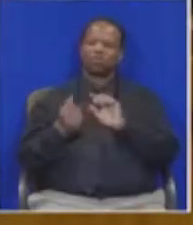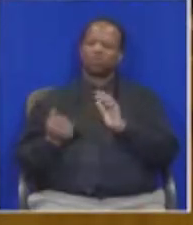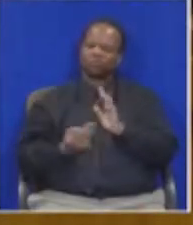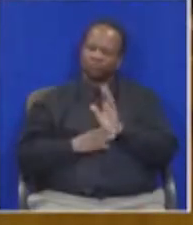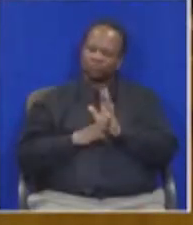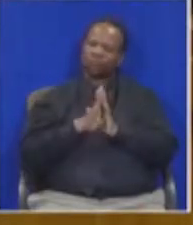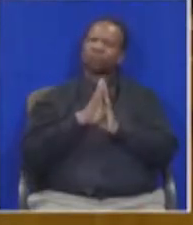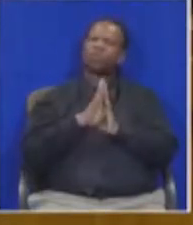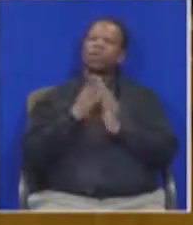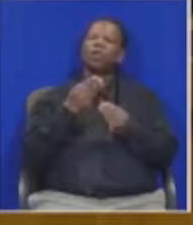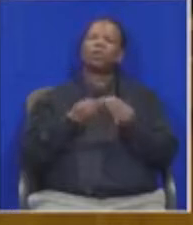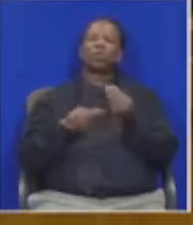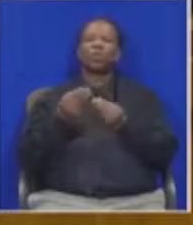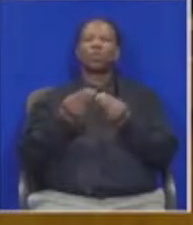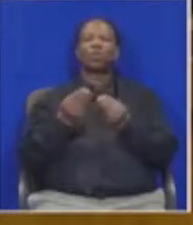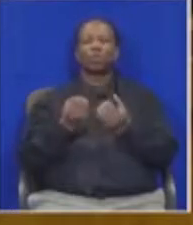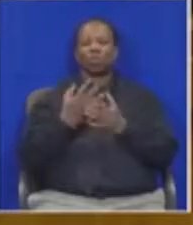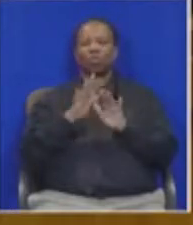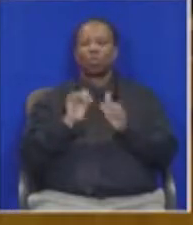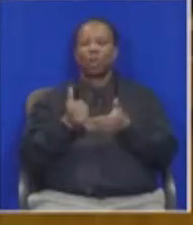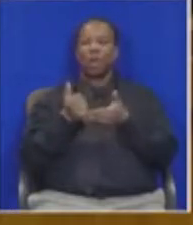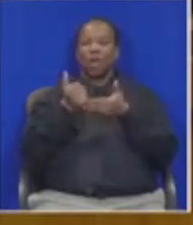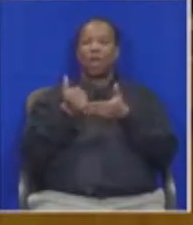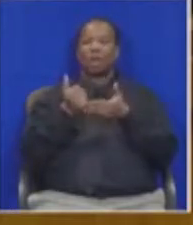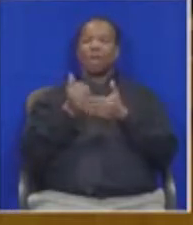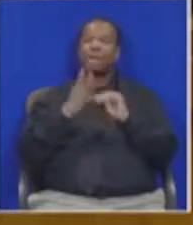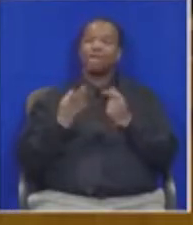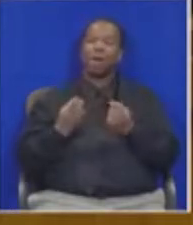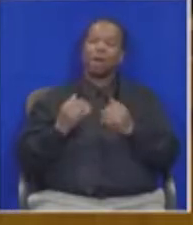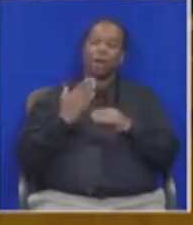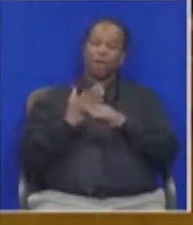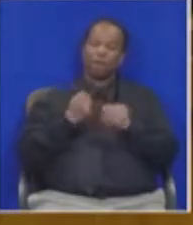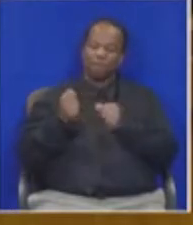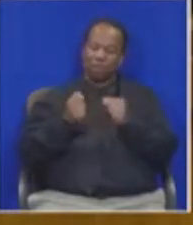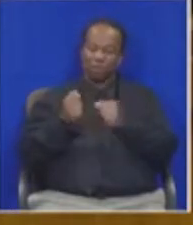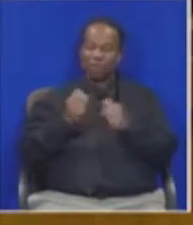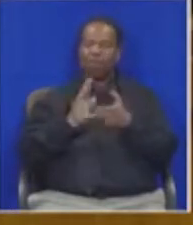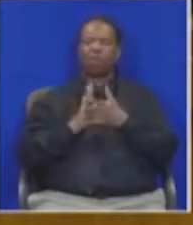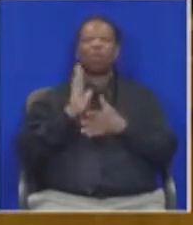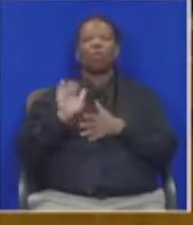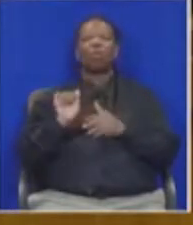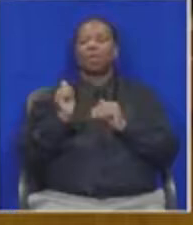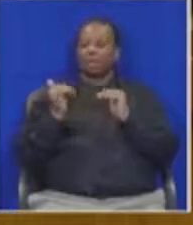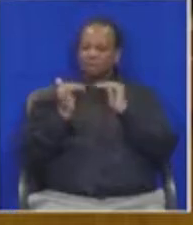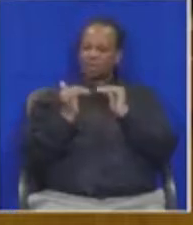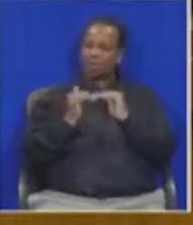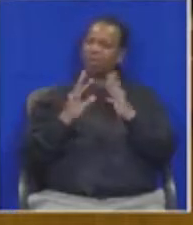crucial to address unemployment, poverty and inequality, given that the country is in a technical recession.